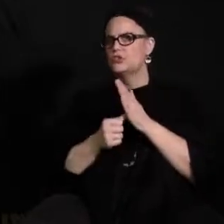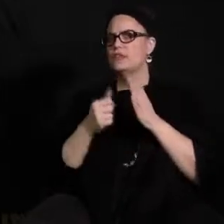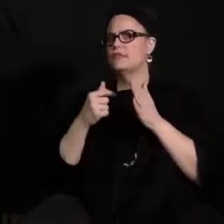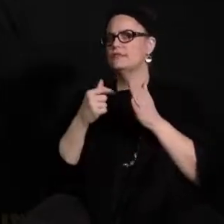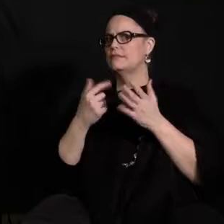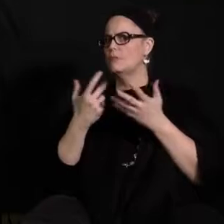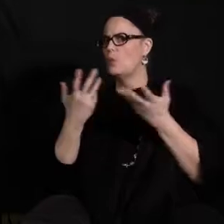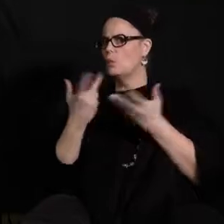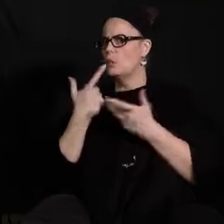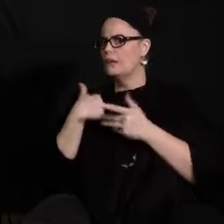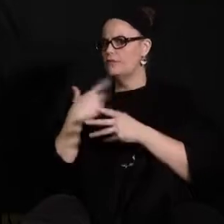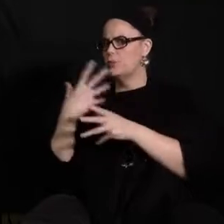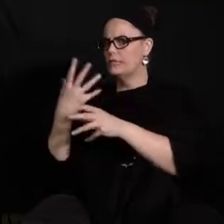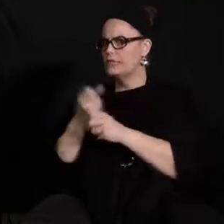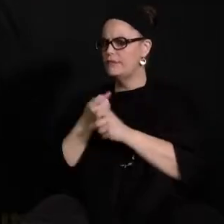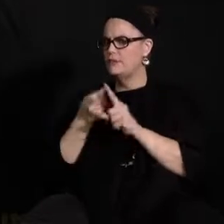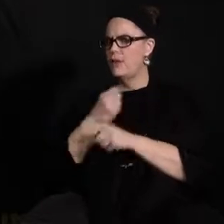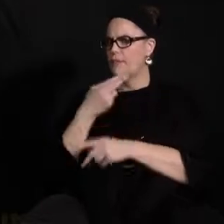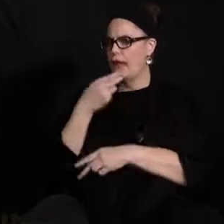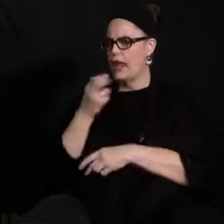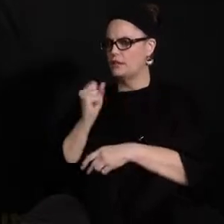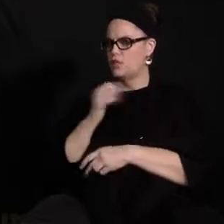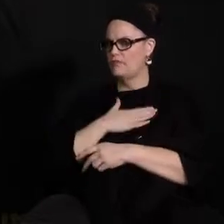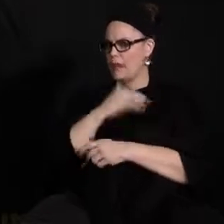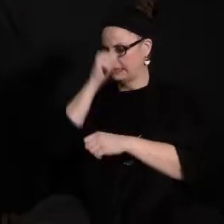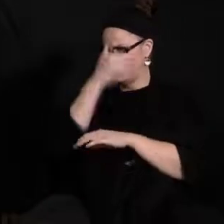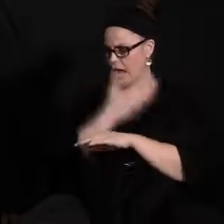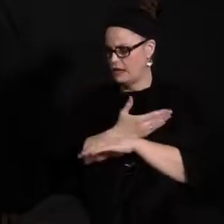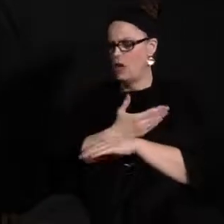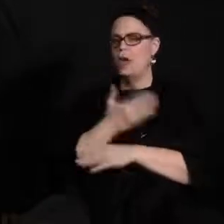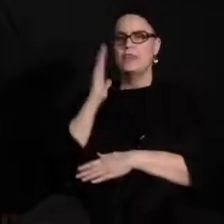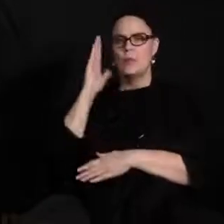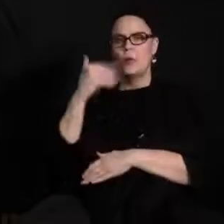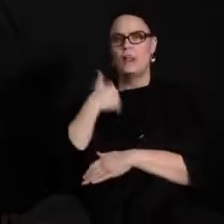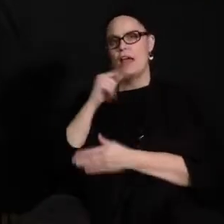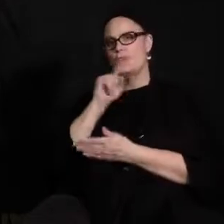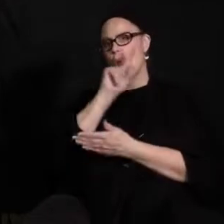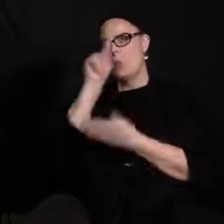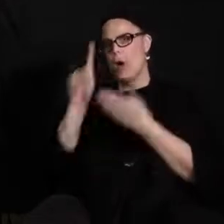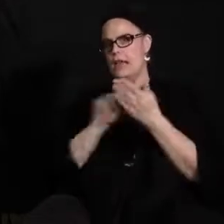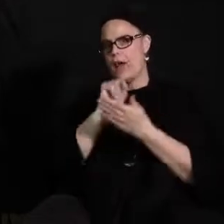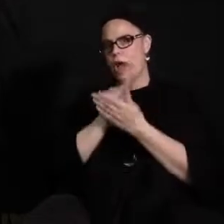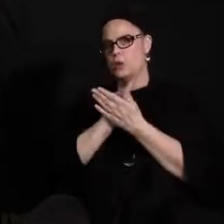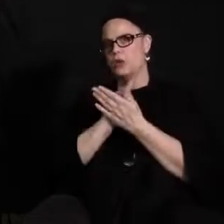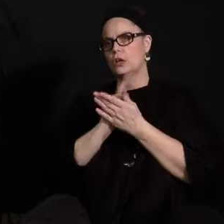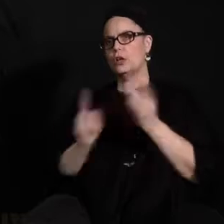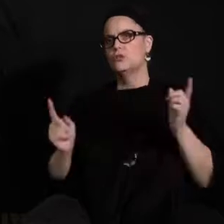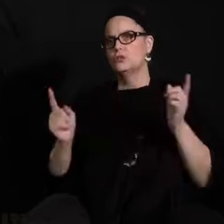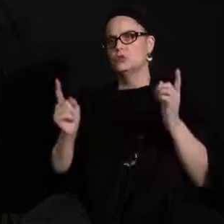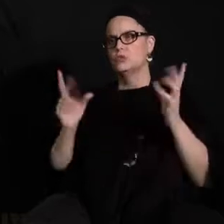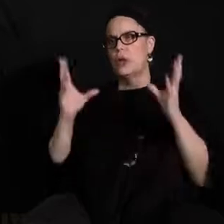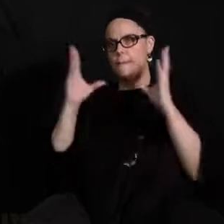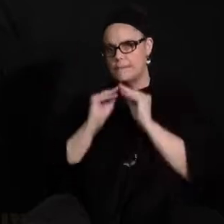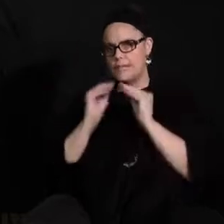school is that they will only have one hour to meet with their teachers yes gabriel thank you for that question